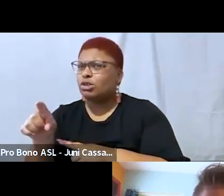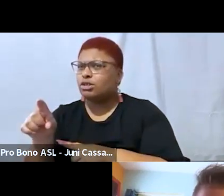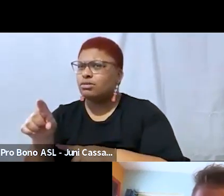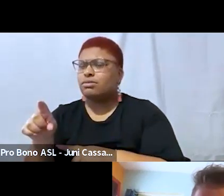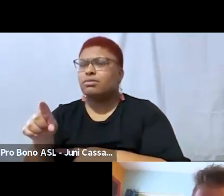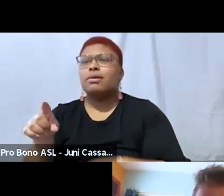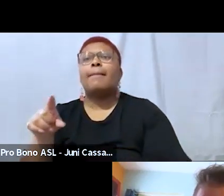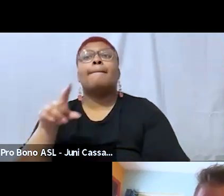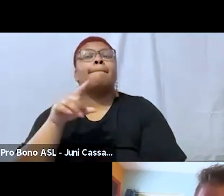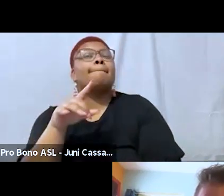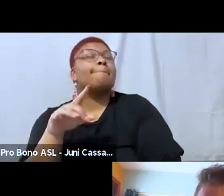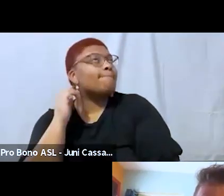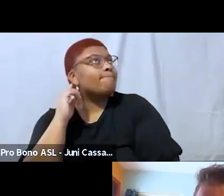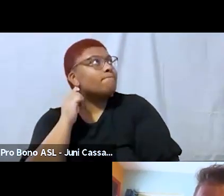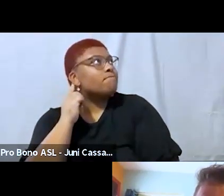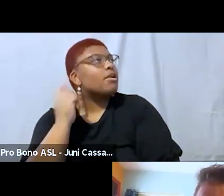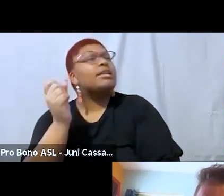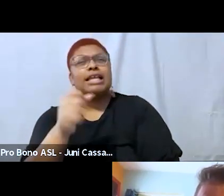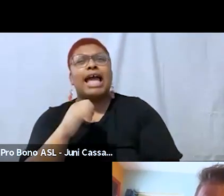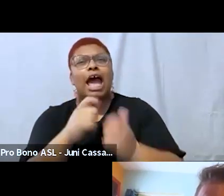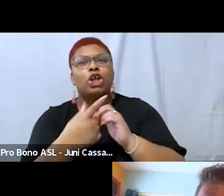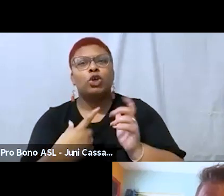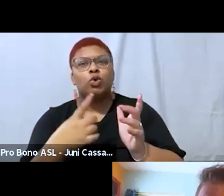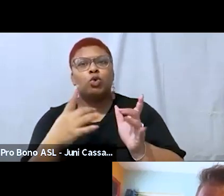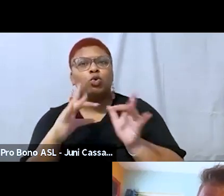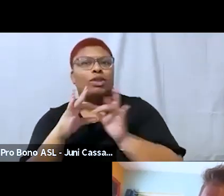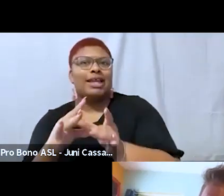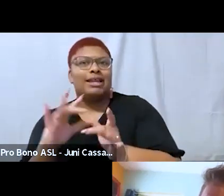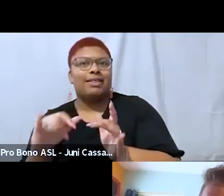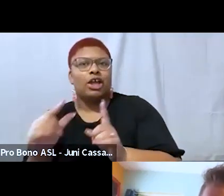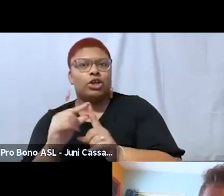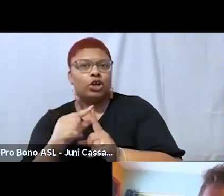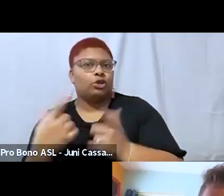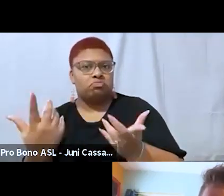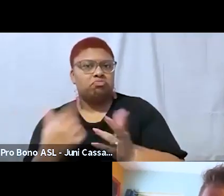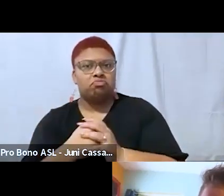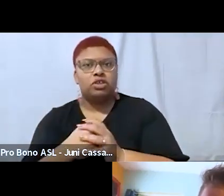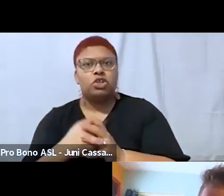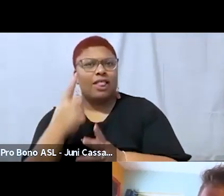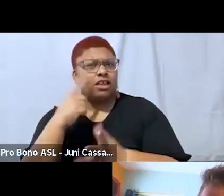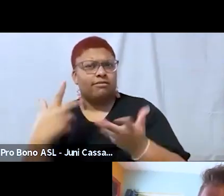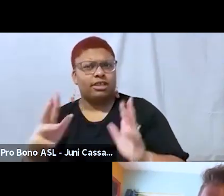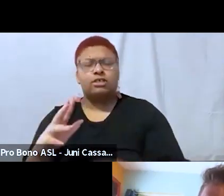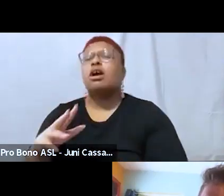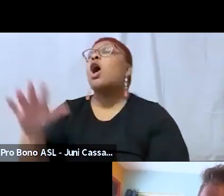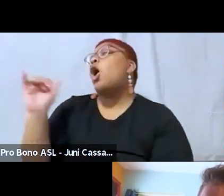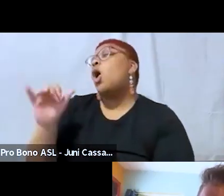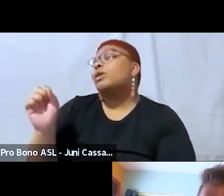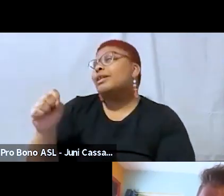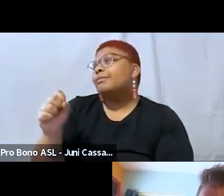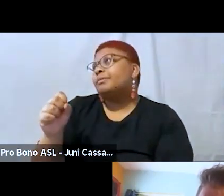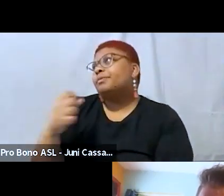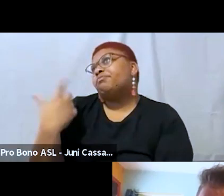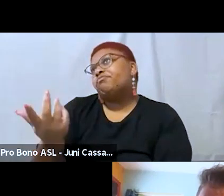i uh yeah how you relate to the term how you first heard it and how you relate to it so i think oh yeah um so um